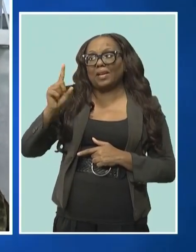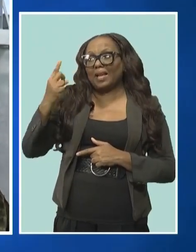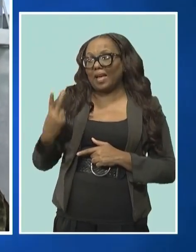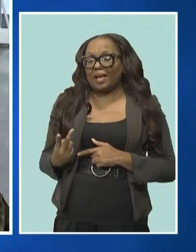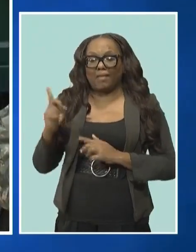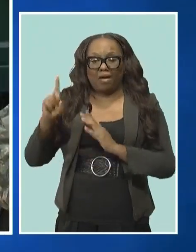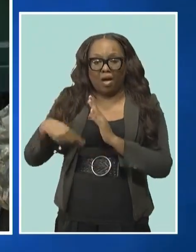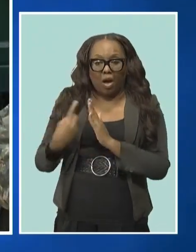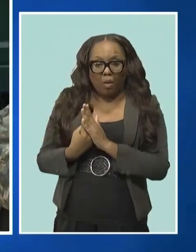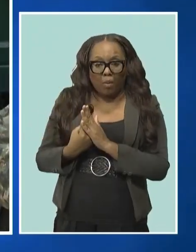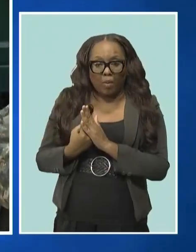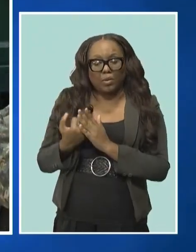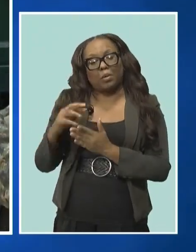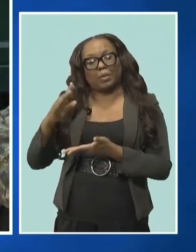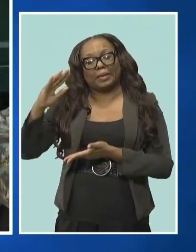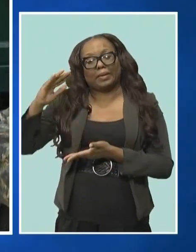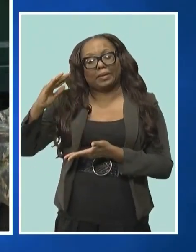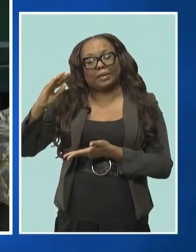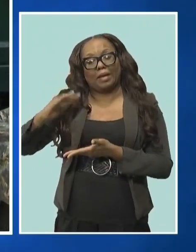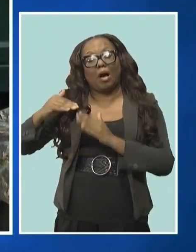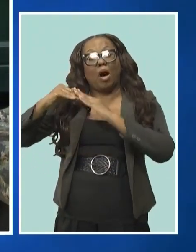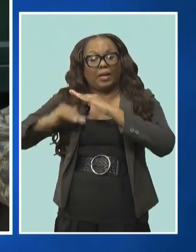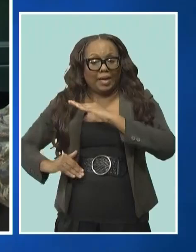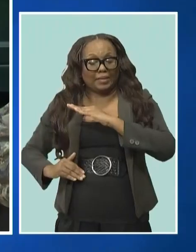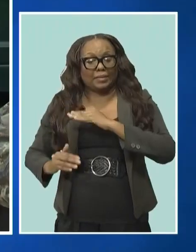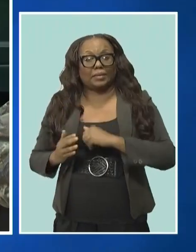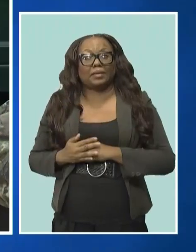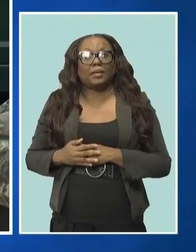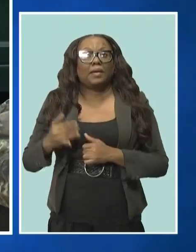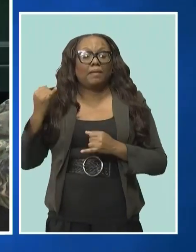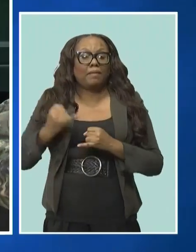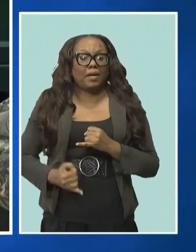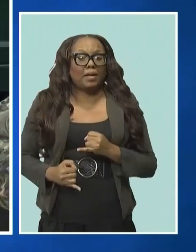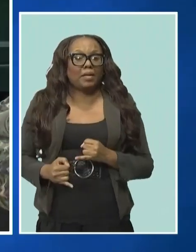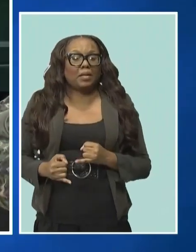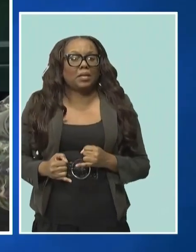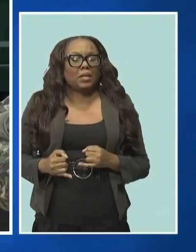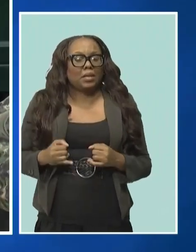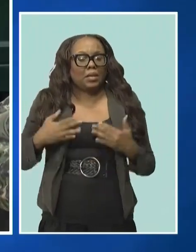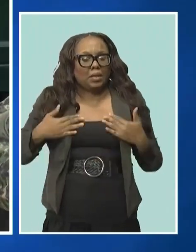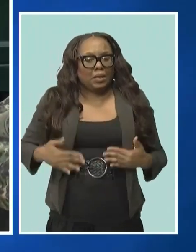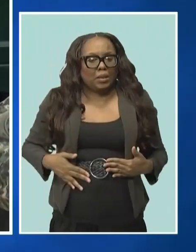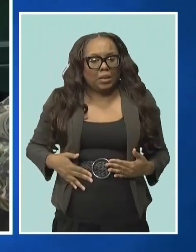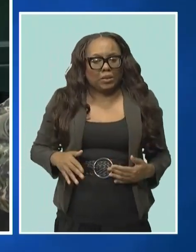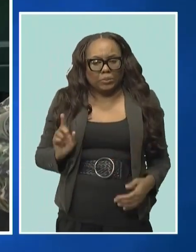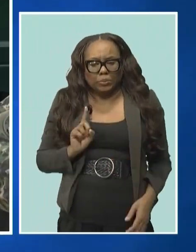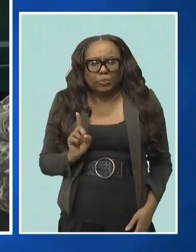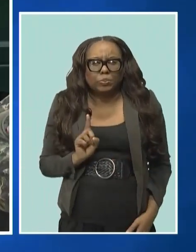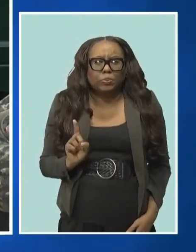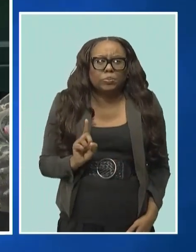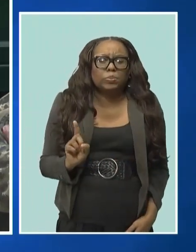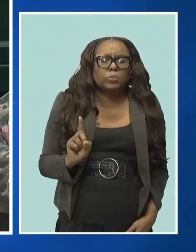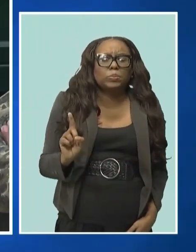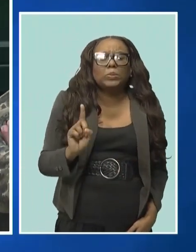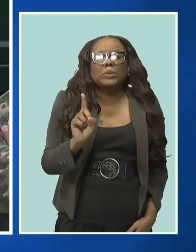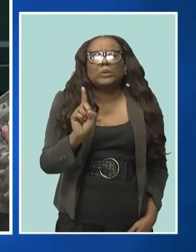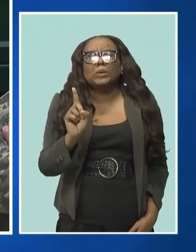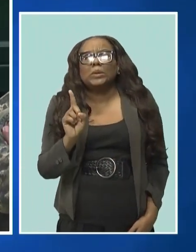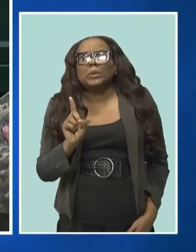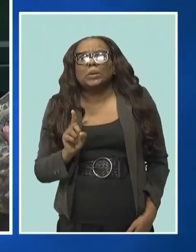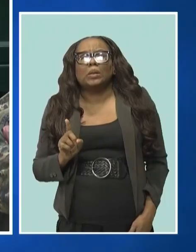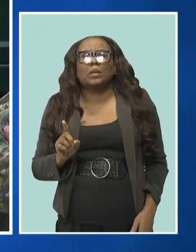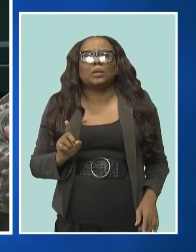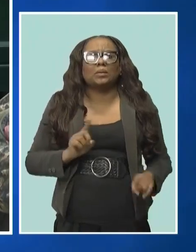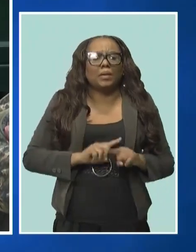the final one will be the endurance course where they traverse various types of terrain over